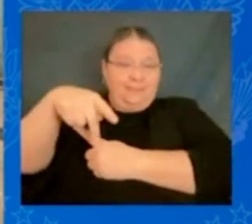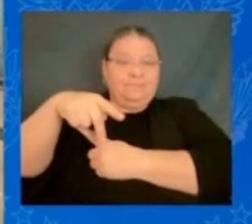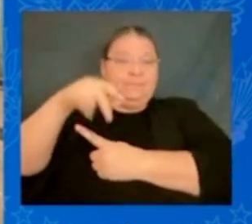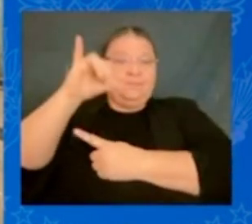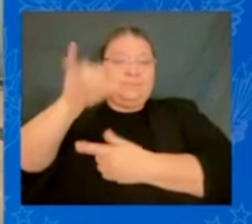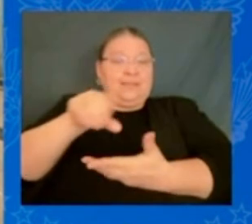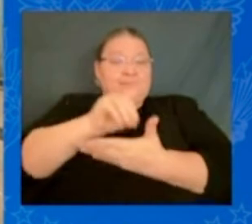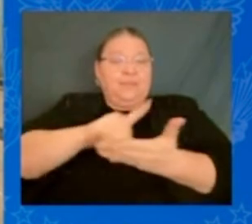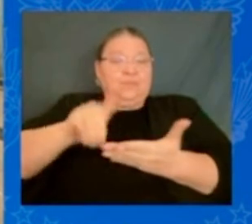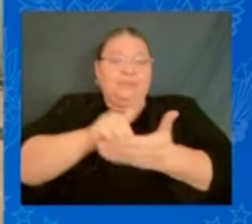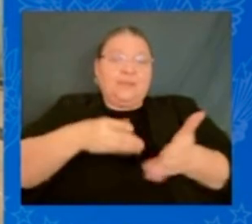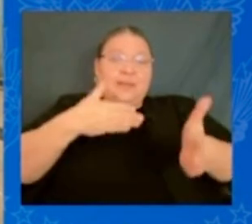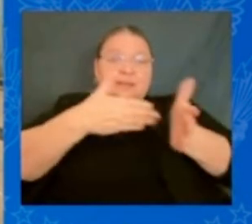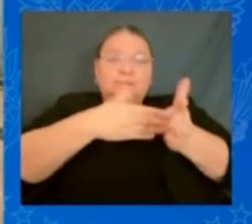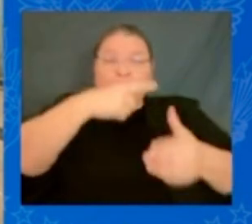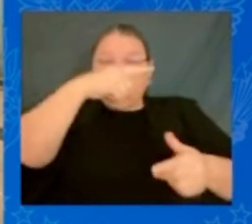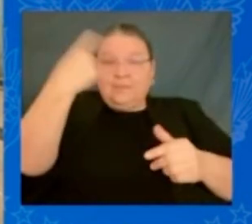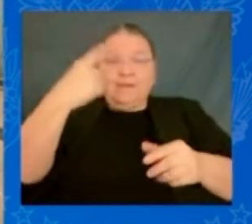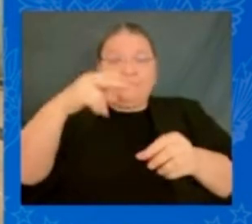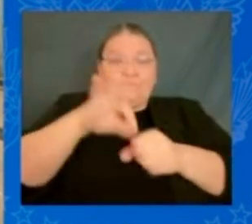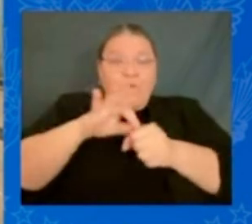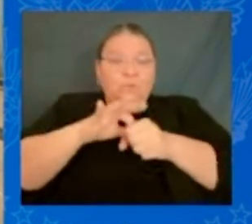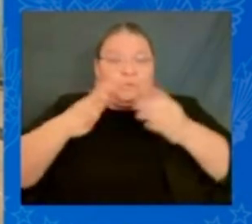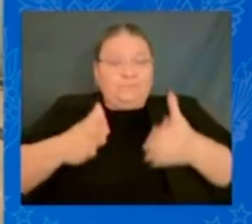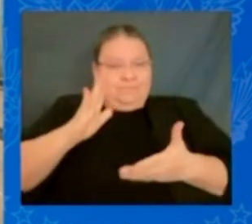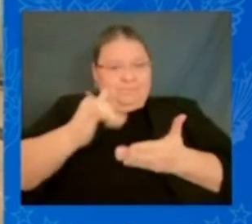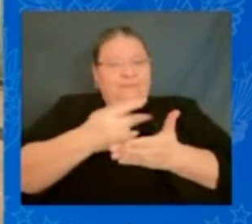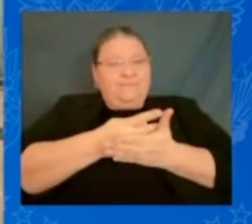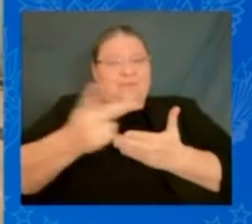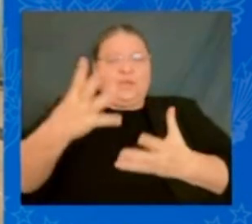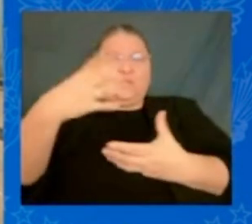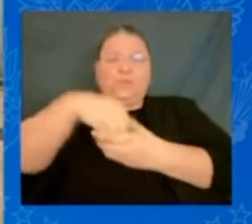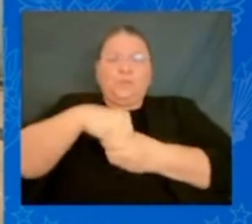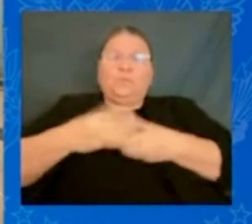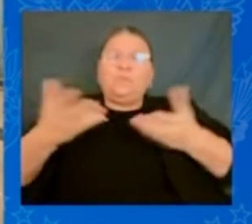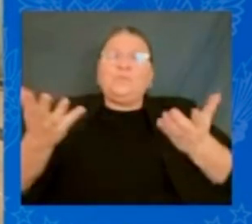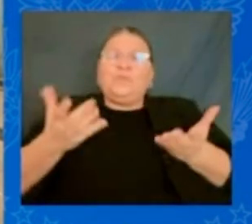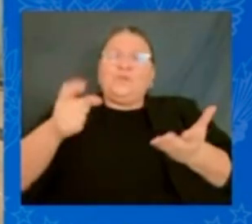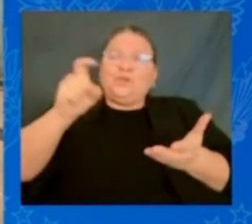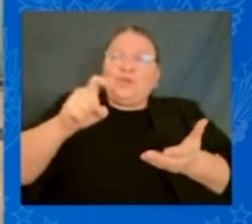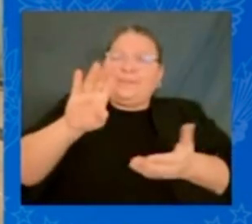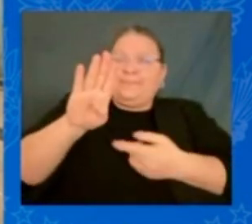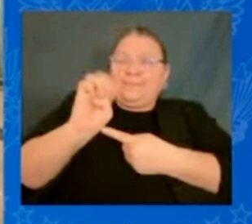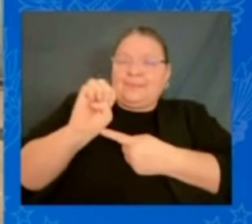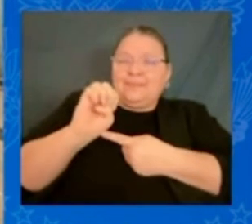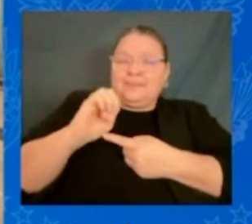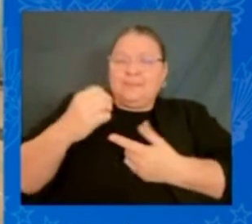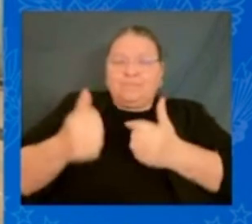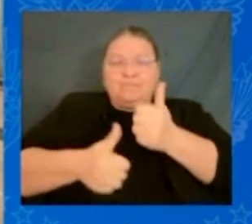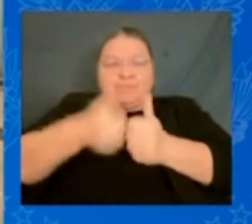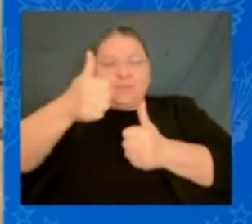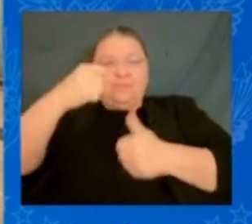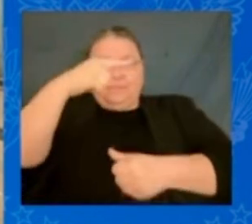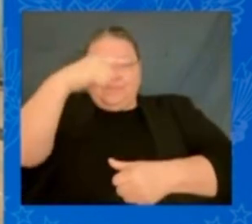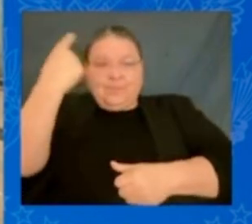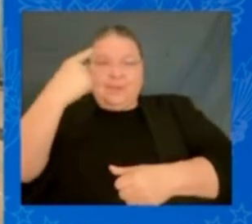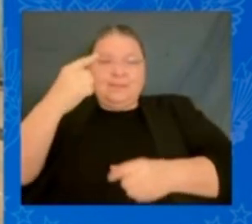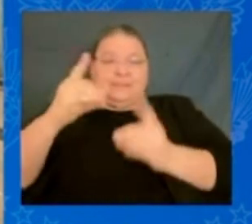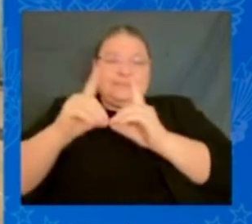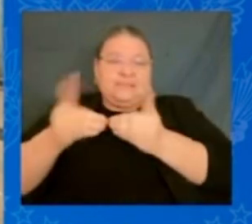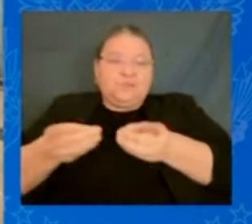by failing to include what should have been a new predominantly Black district. That case,